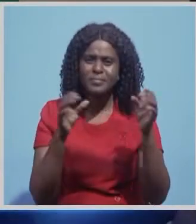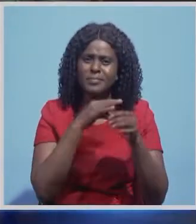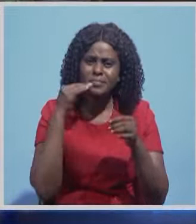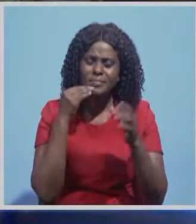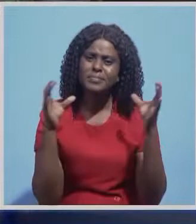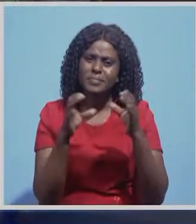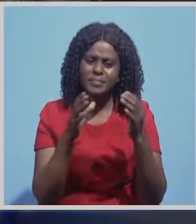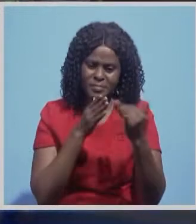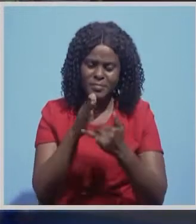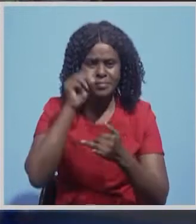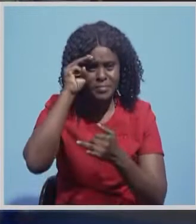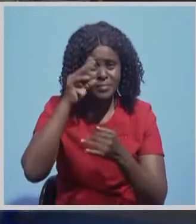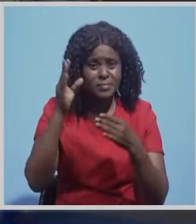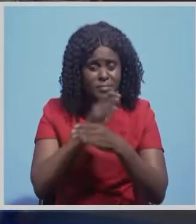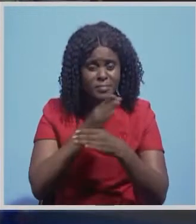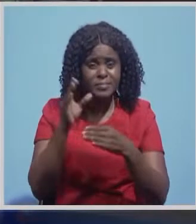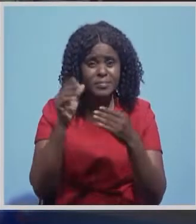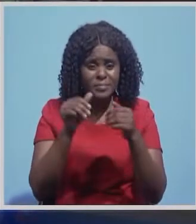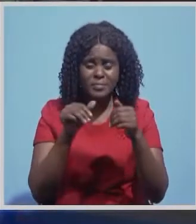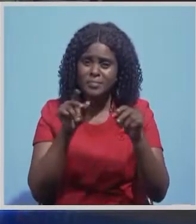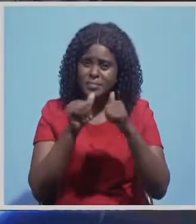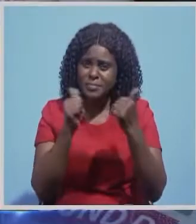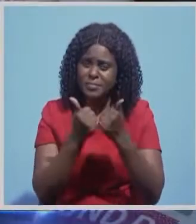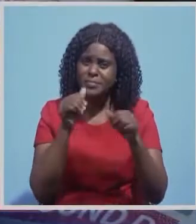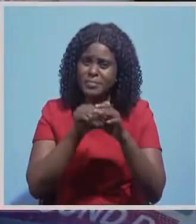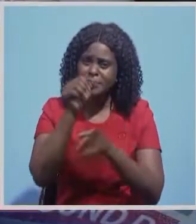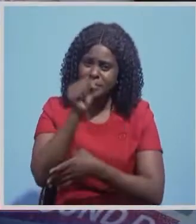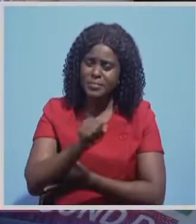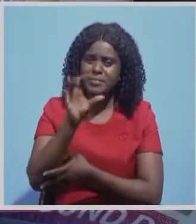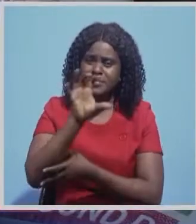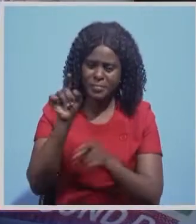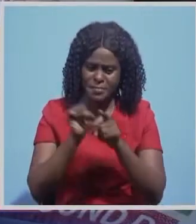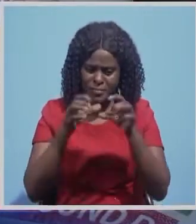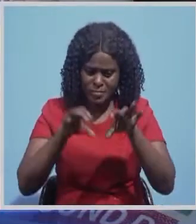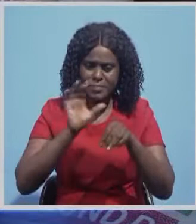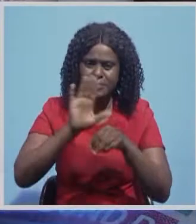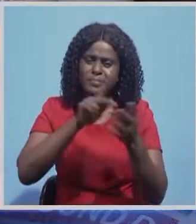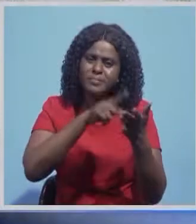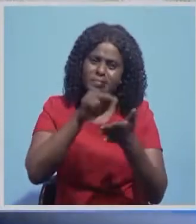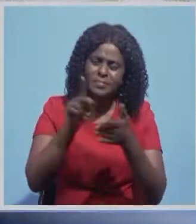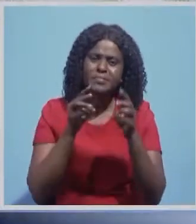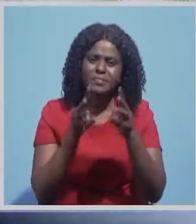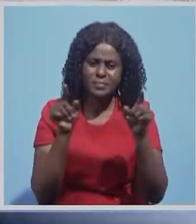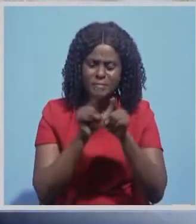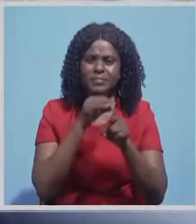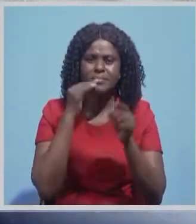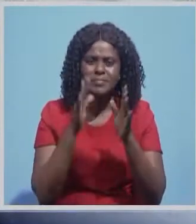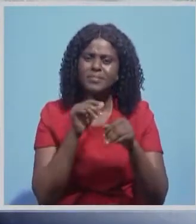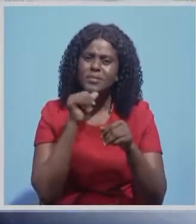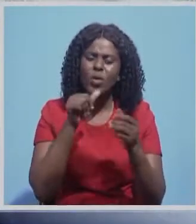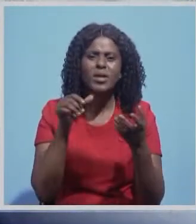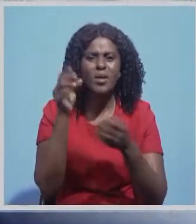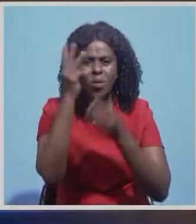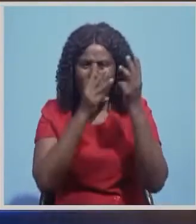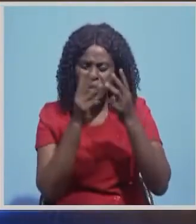your ministry. For agro-dealers in Southern Province, their wish is for FISIP to continue with upfront payment mode so that farmers are not disturbed